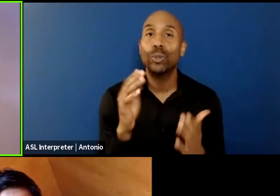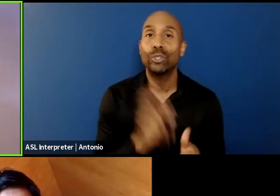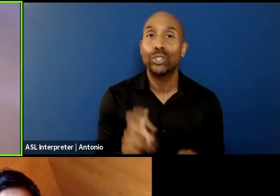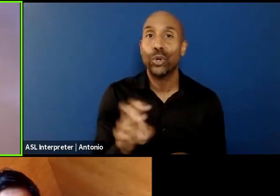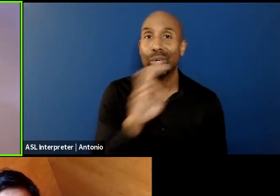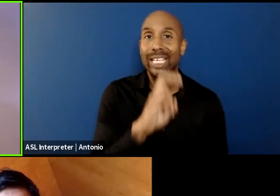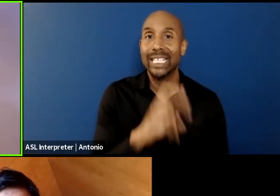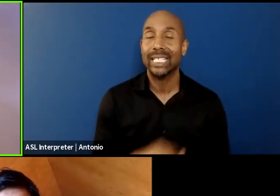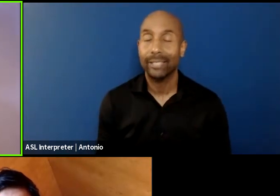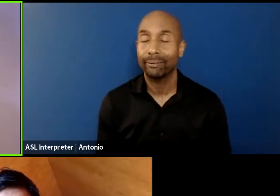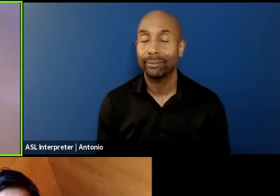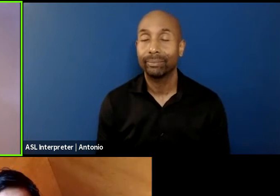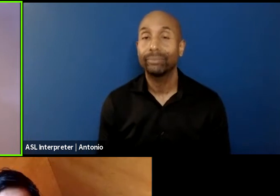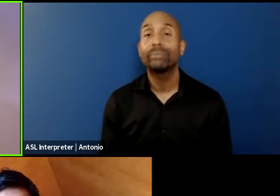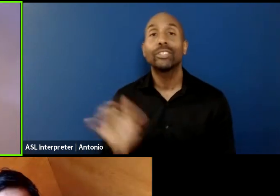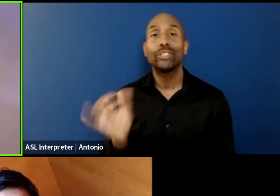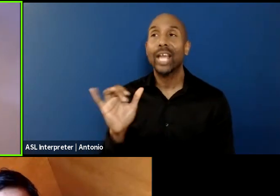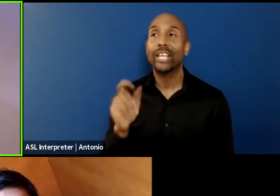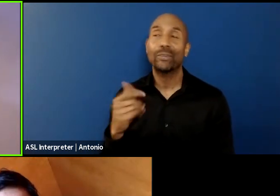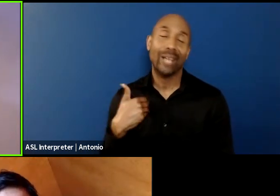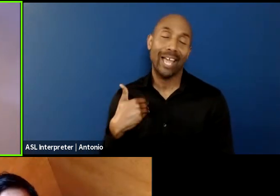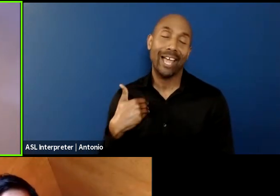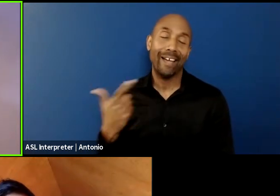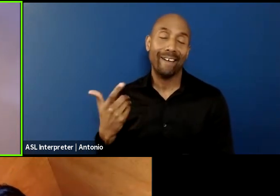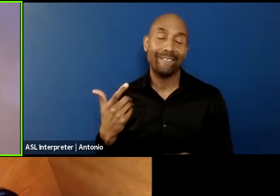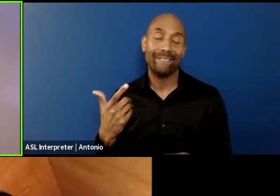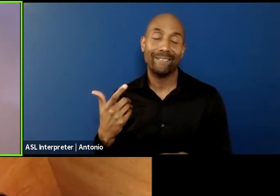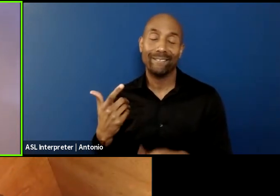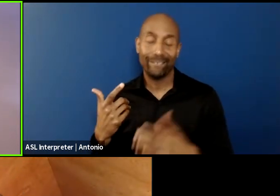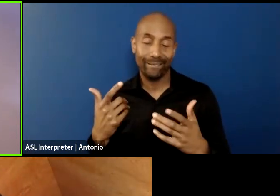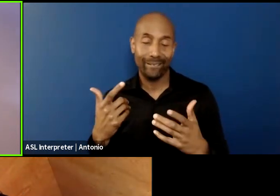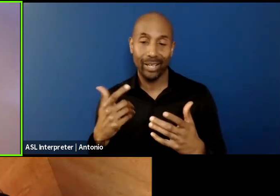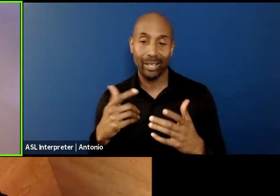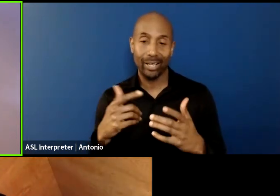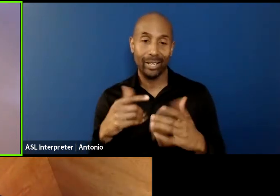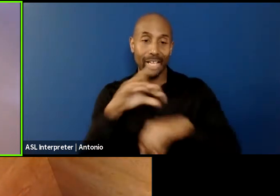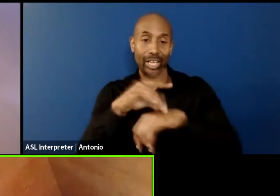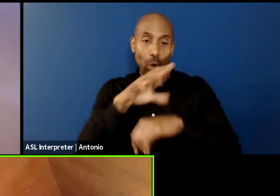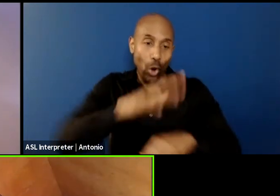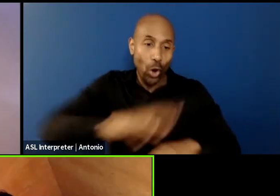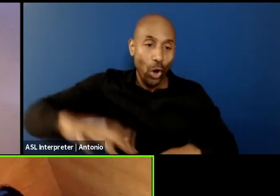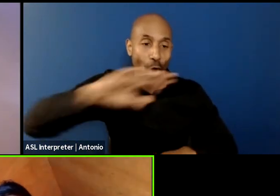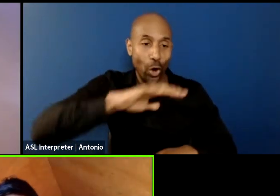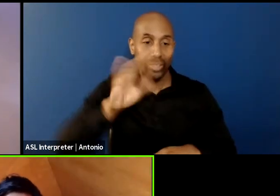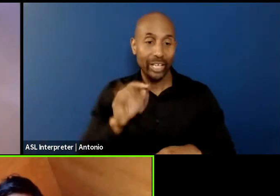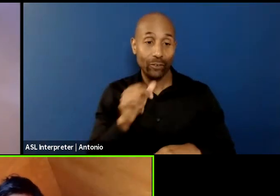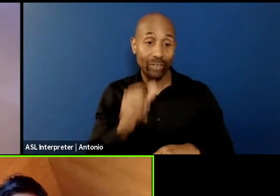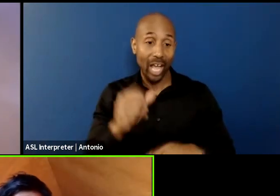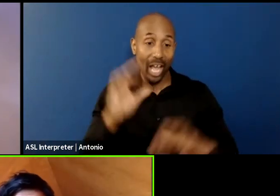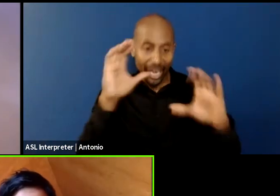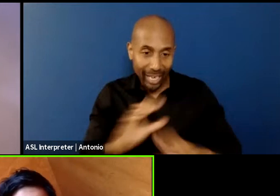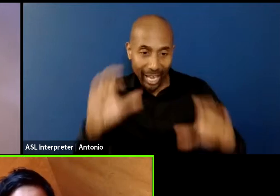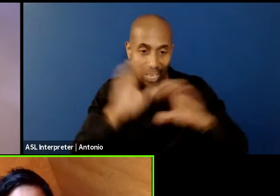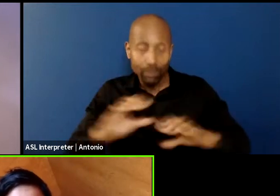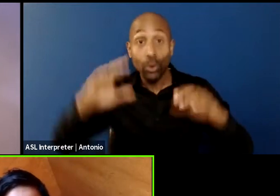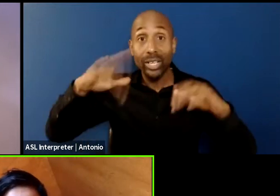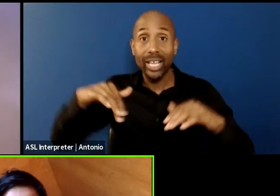unexplored continent that you are about to dive in. Yeah, yeah, I kind of.